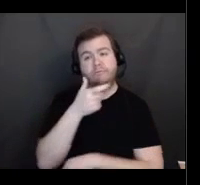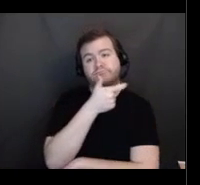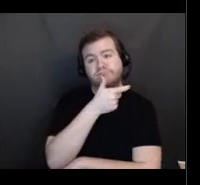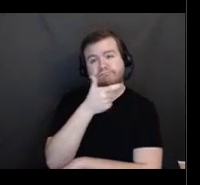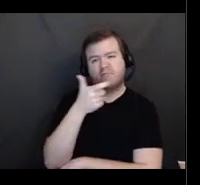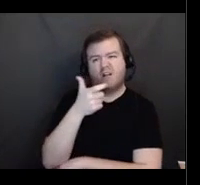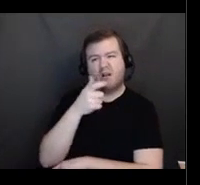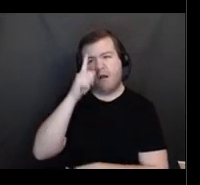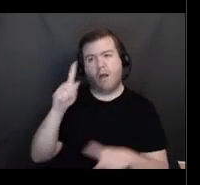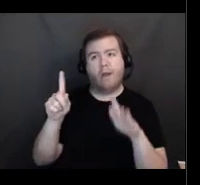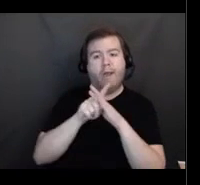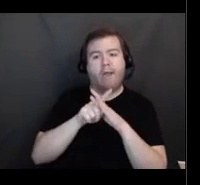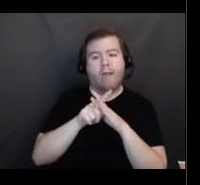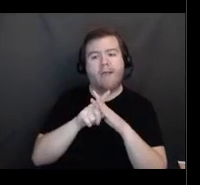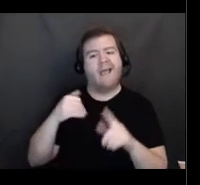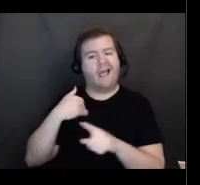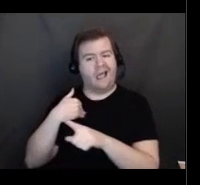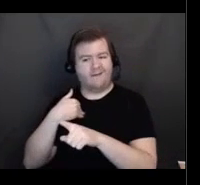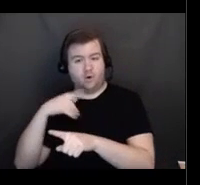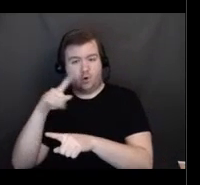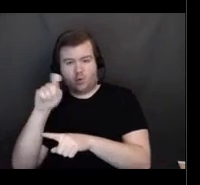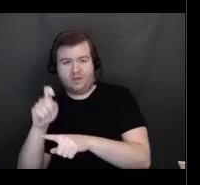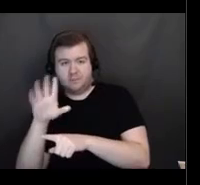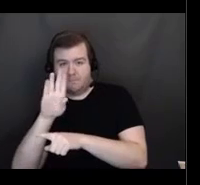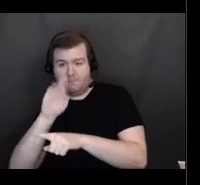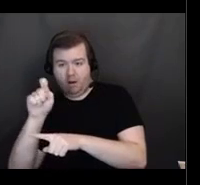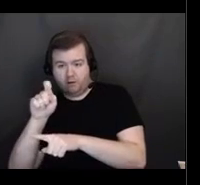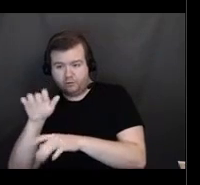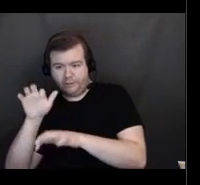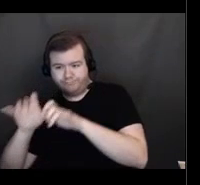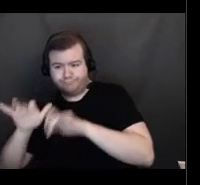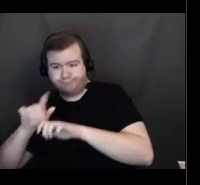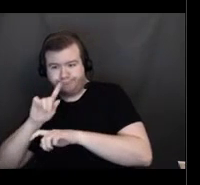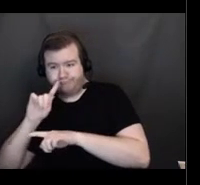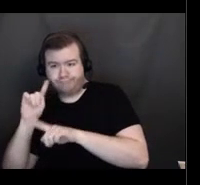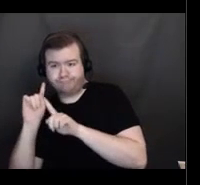questions box, I'm going to slide